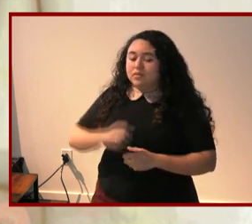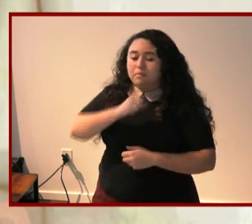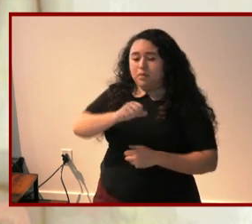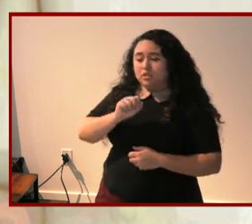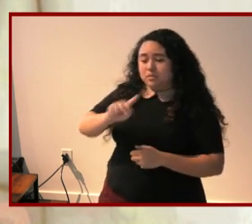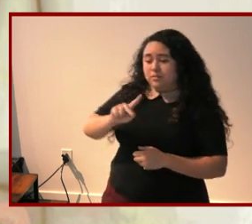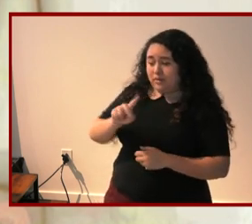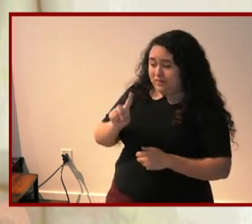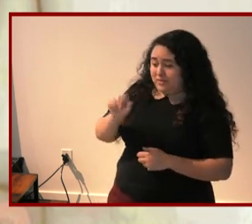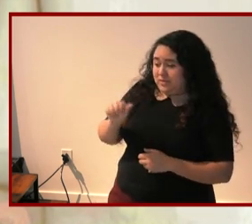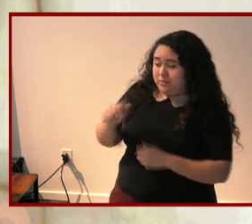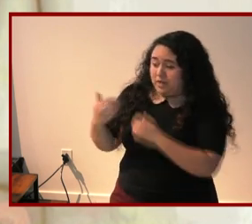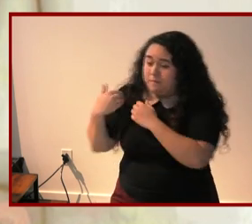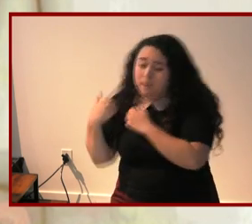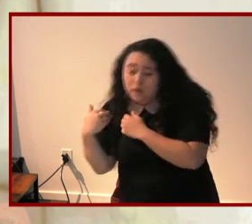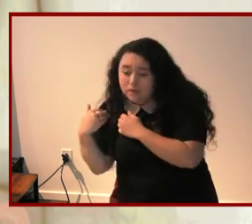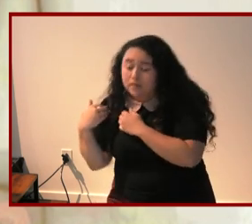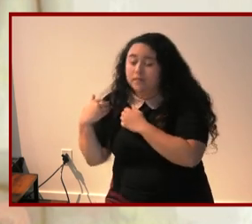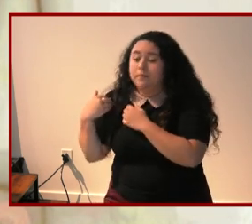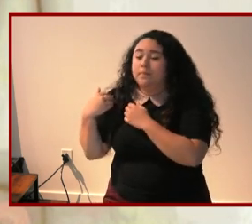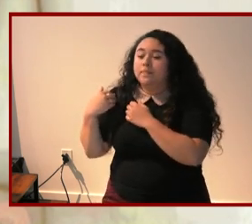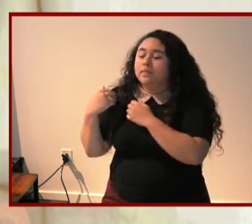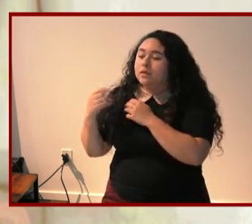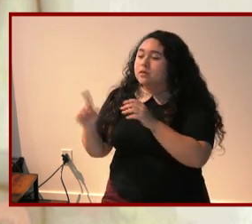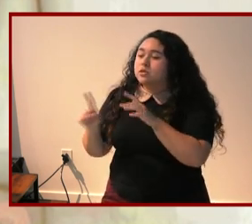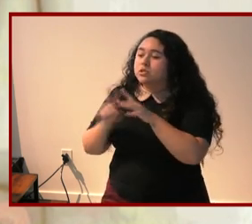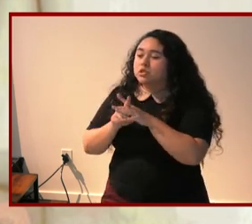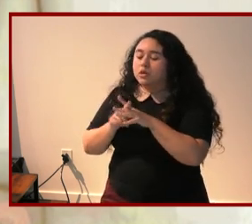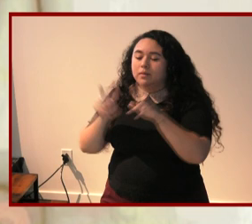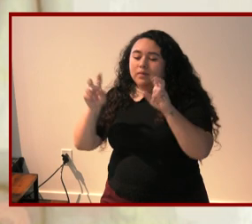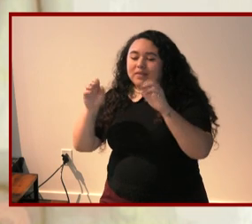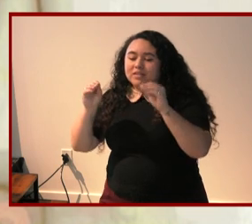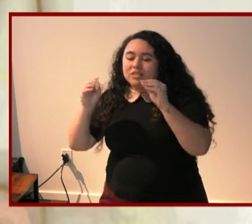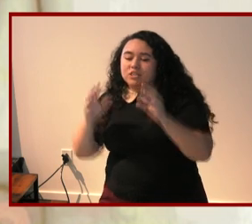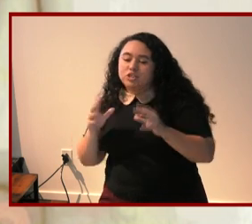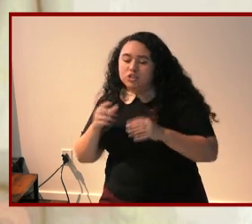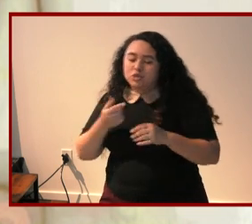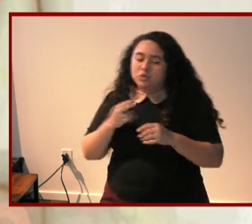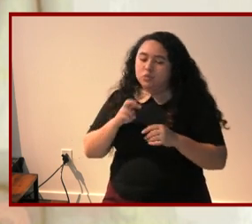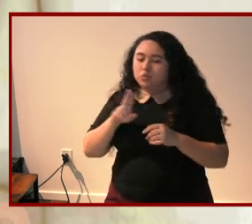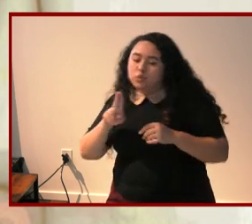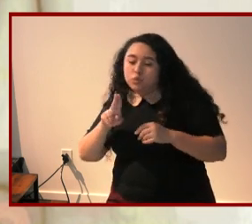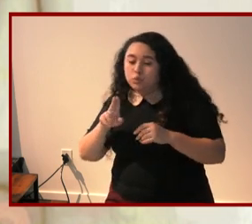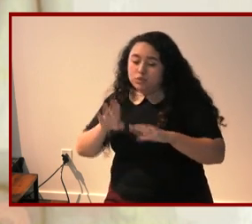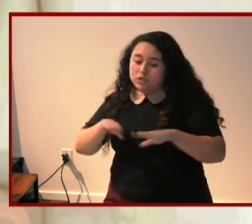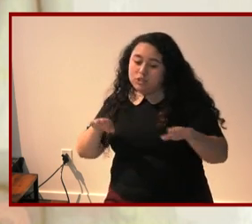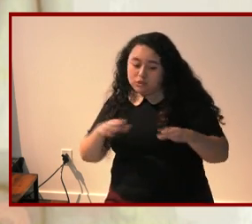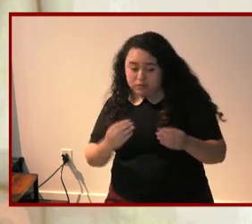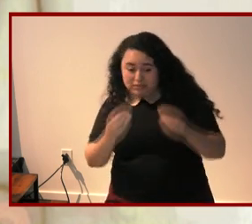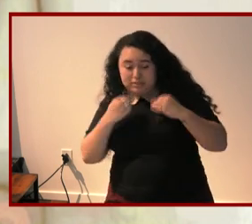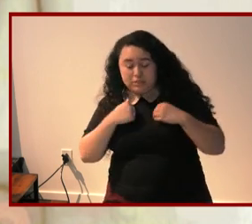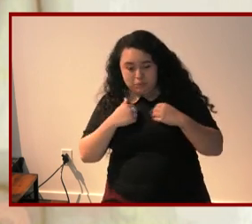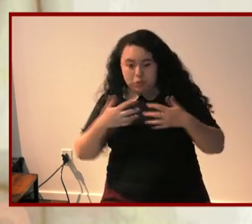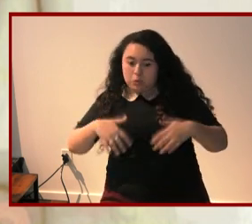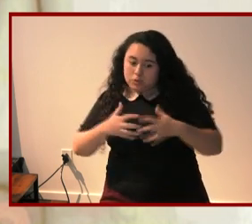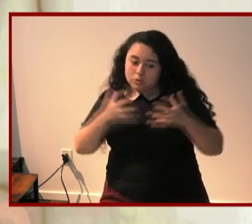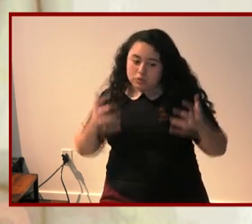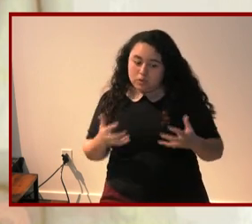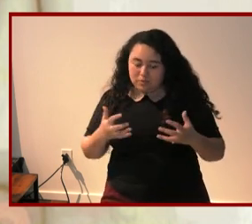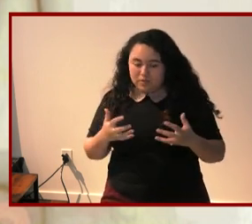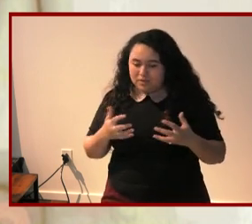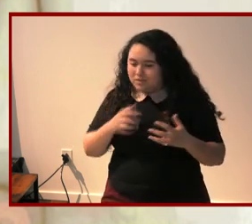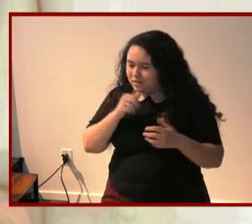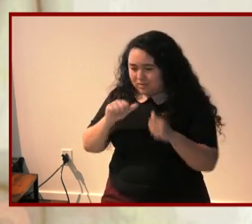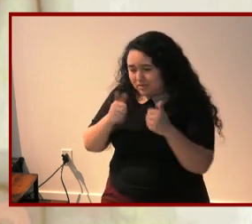of disability manifest in these little teacher guru children doesn't really challenge the idea that all people's worth can be measured